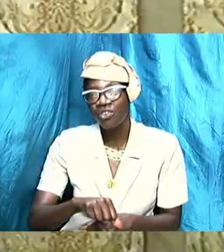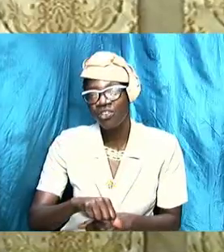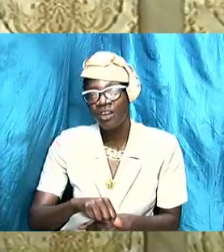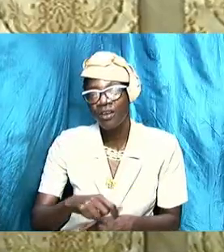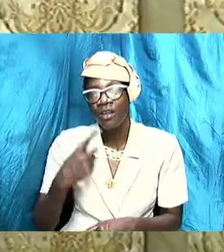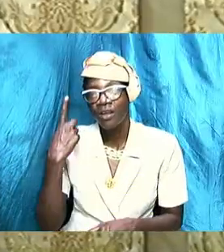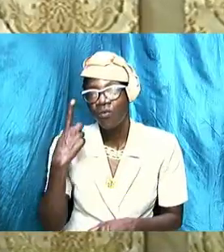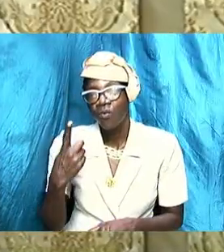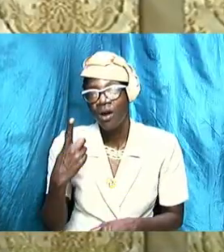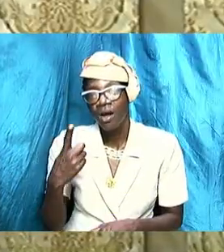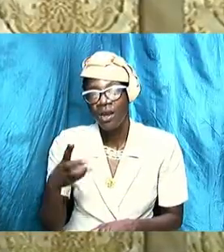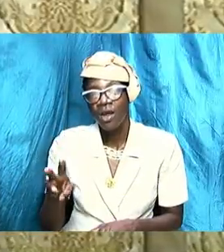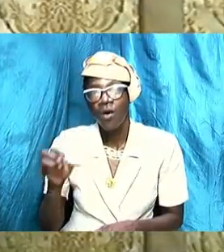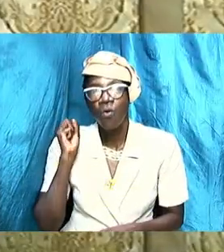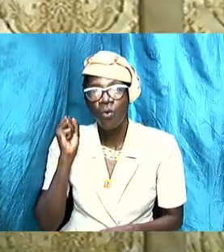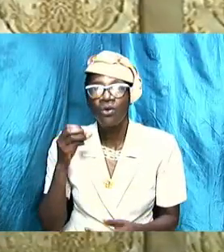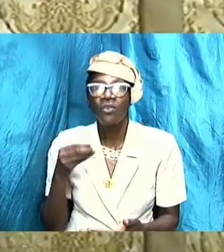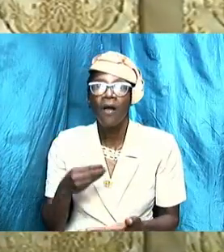of them was money